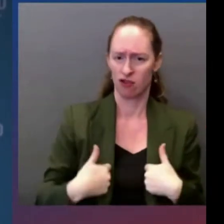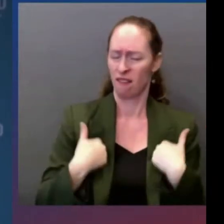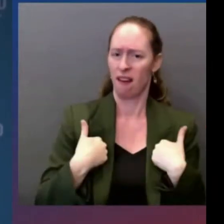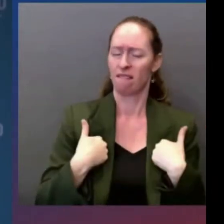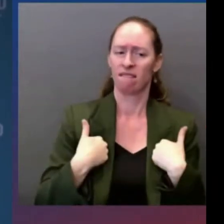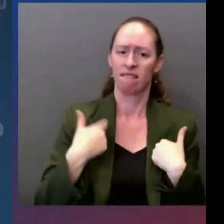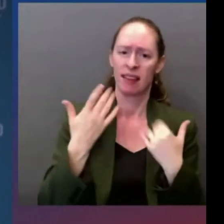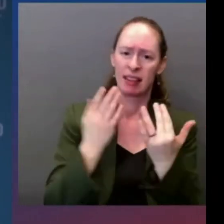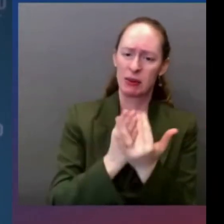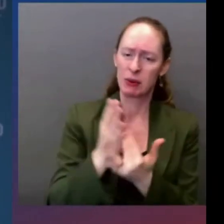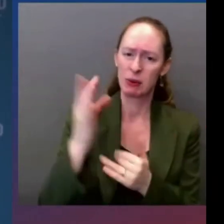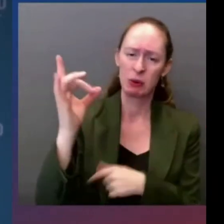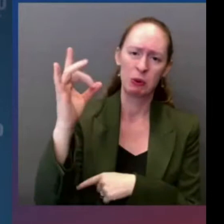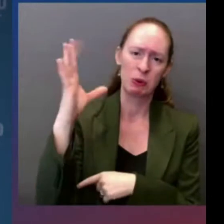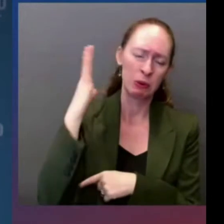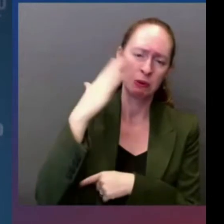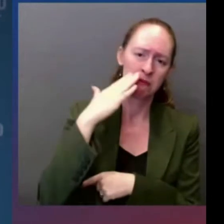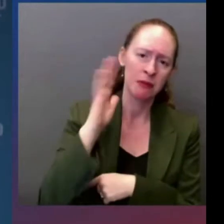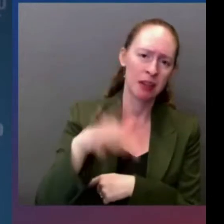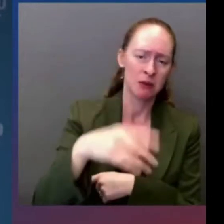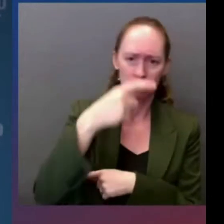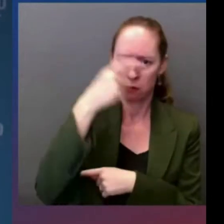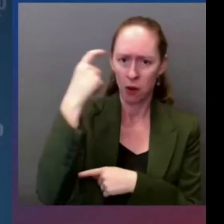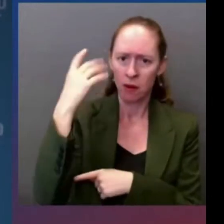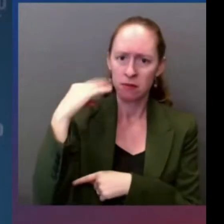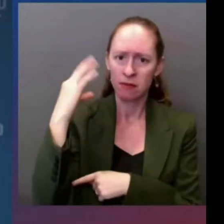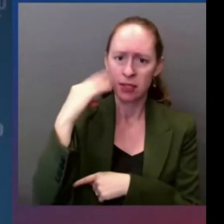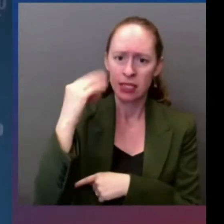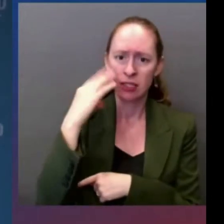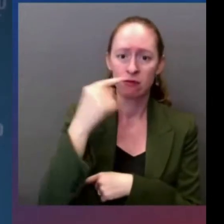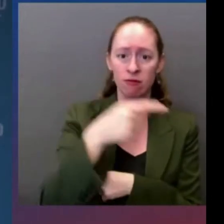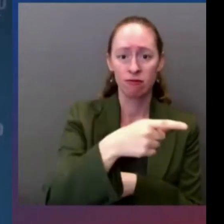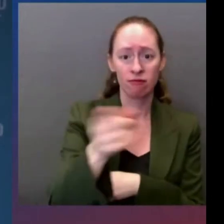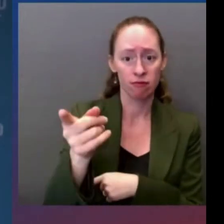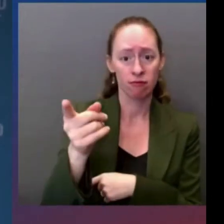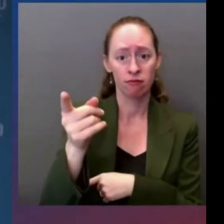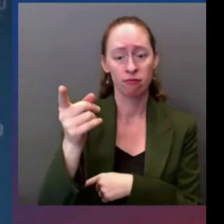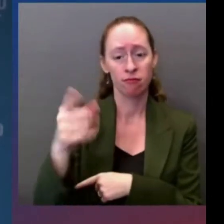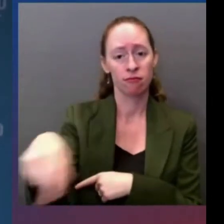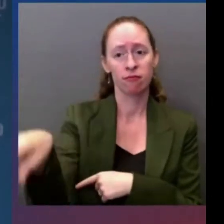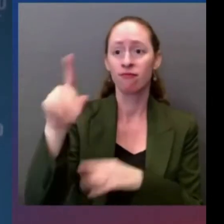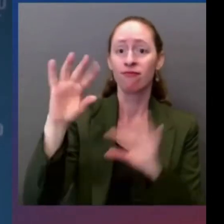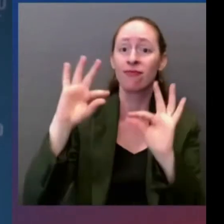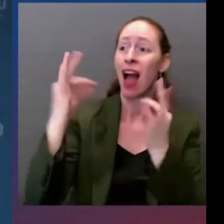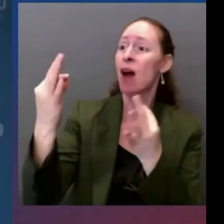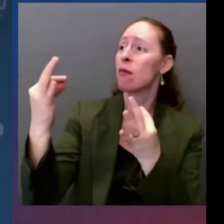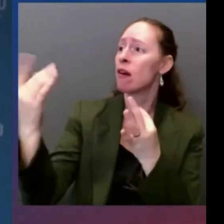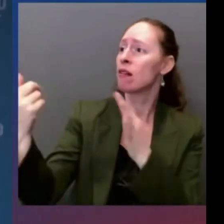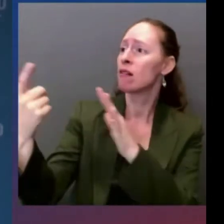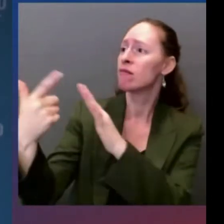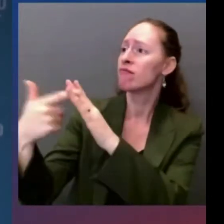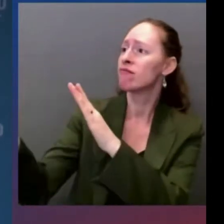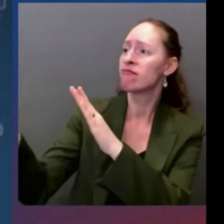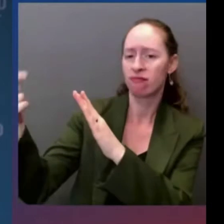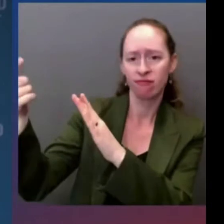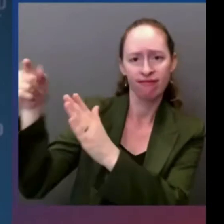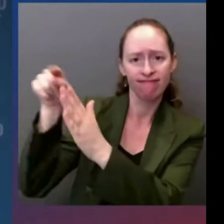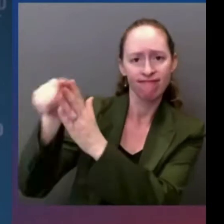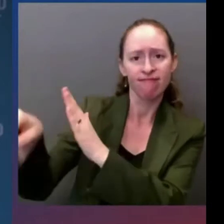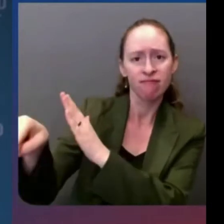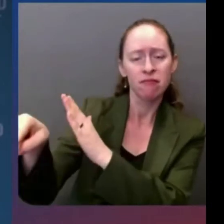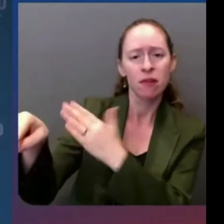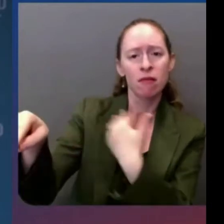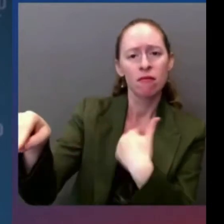impacted who made the courageous decision to be here with us this morning. And I say courageous because it takes tremendous courage